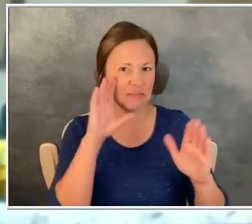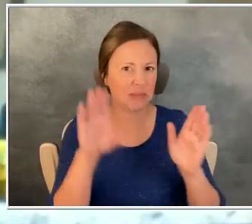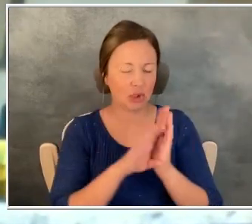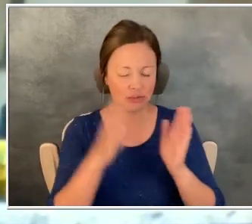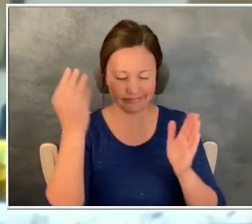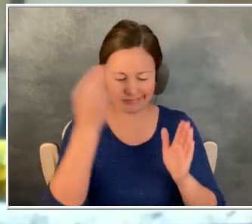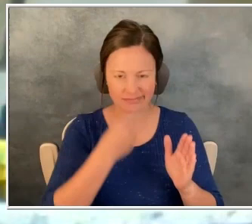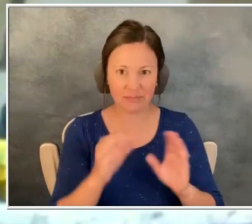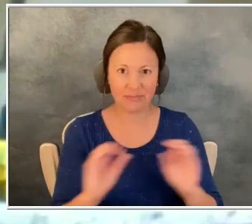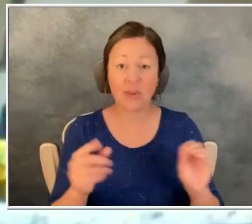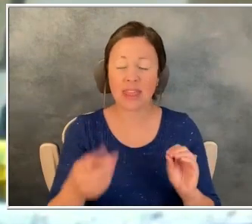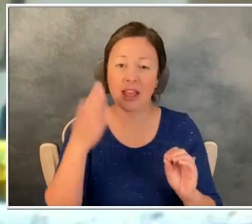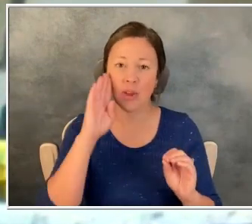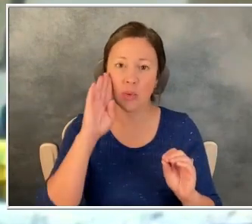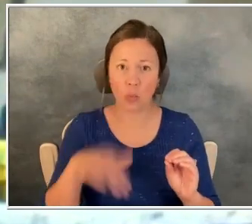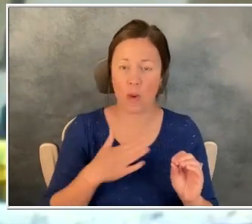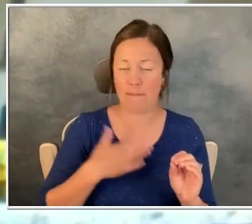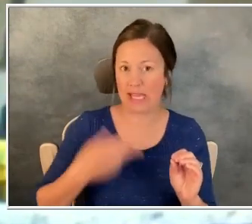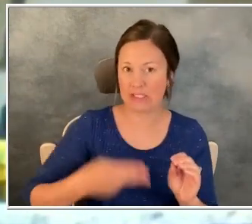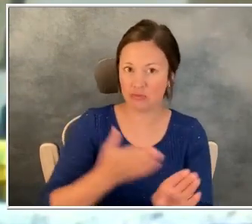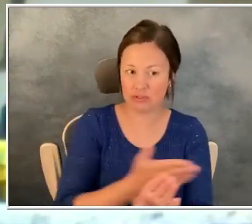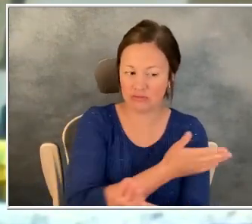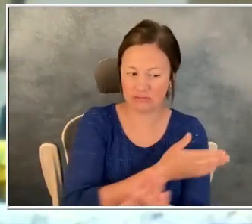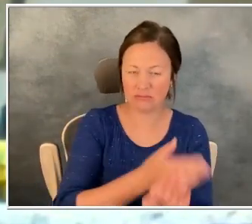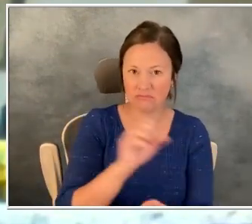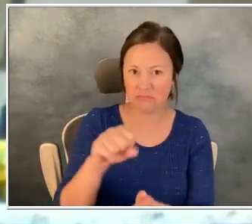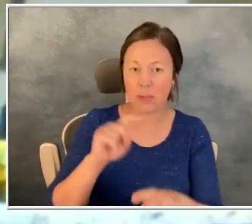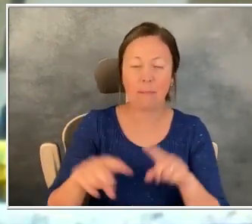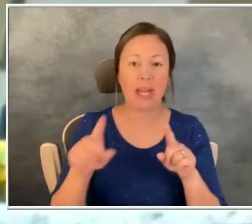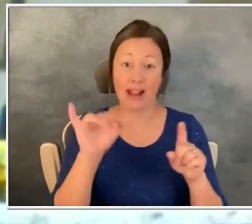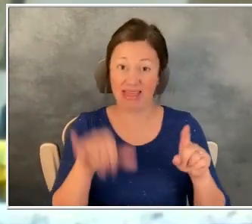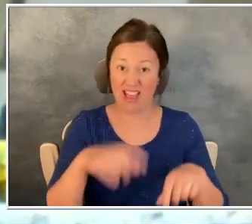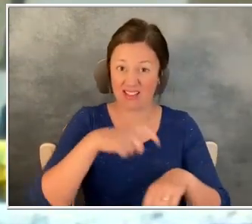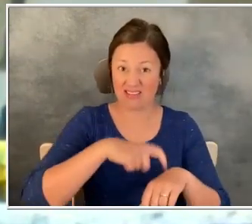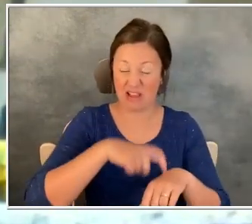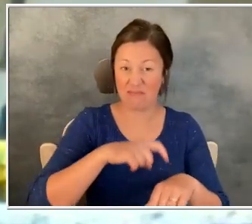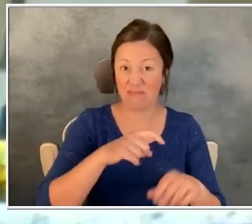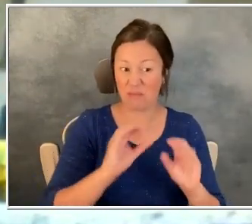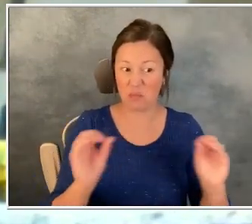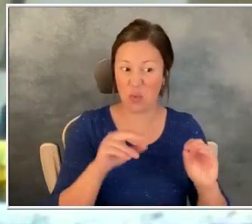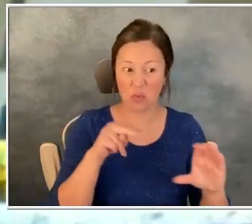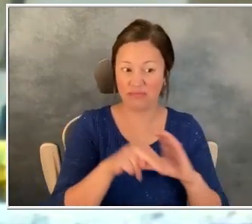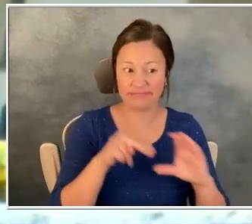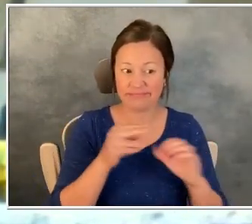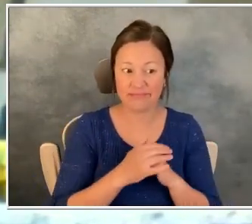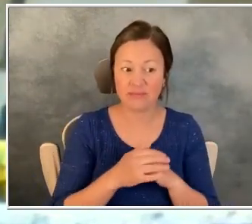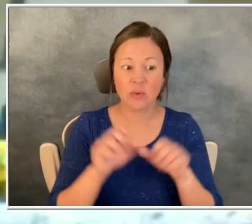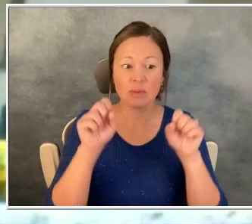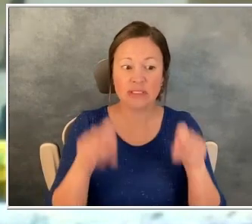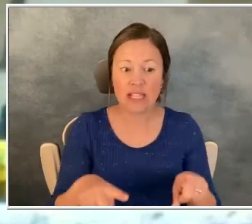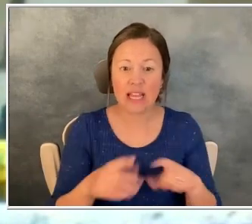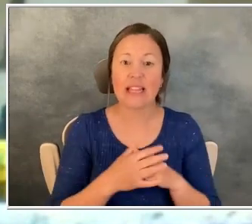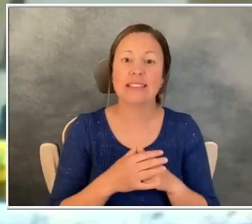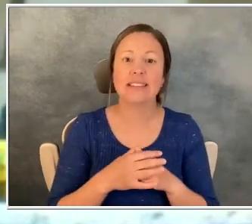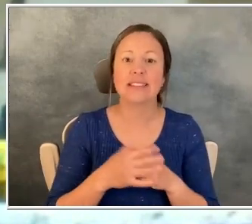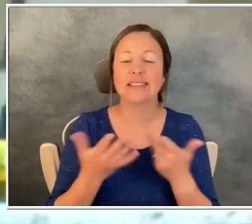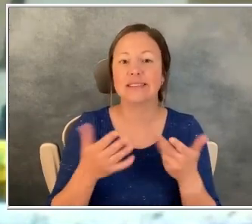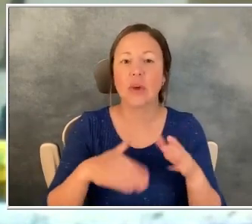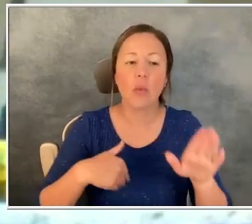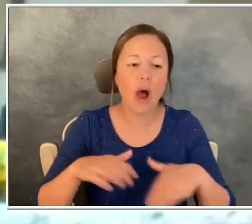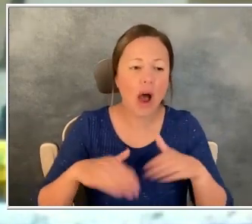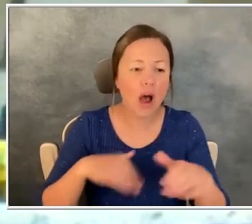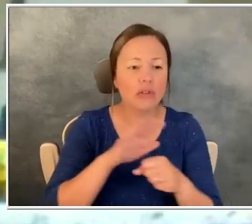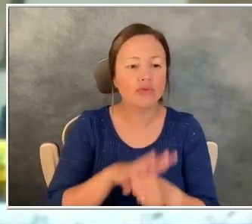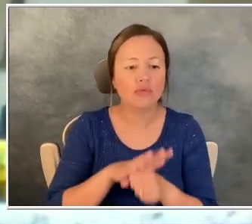previous history, but at that time we didn't do any scans. And I did some tests for on the treadmill and that, and I passed all those.